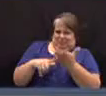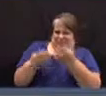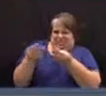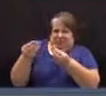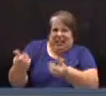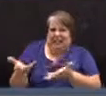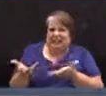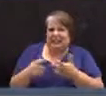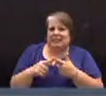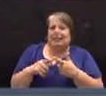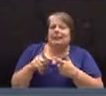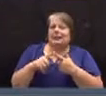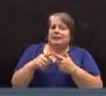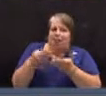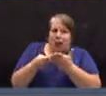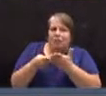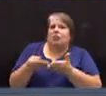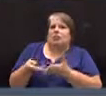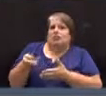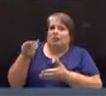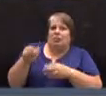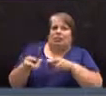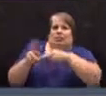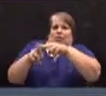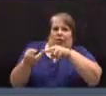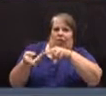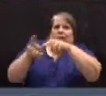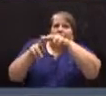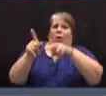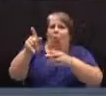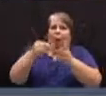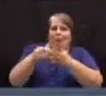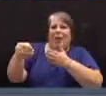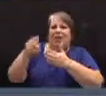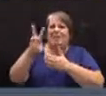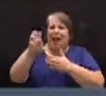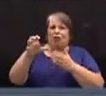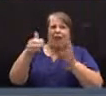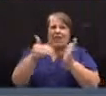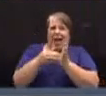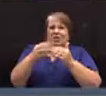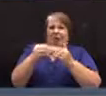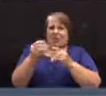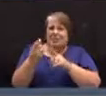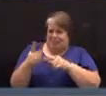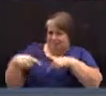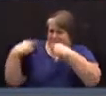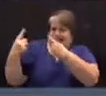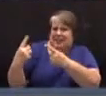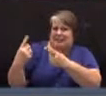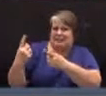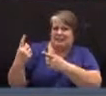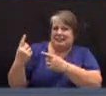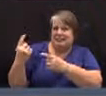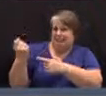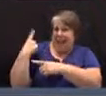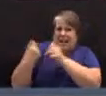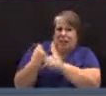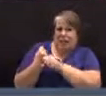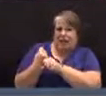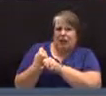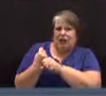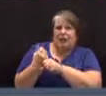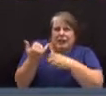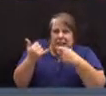The budget has gone up $1,600,000 since last year, and now it's still going to